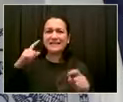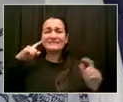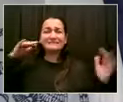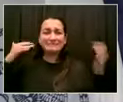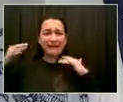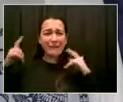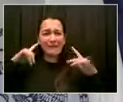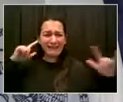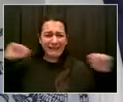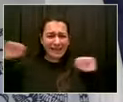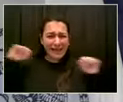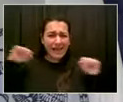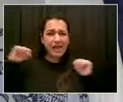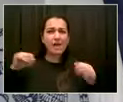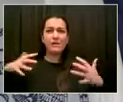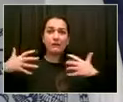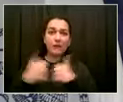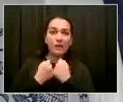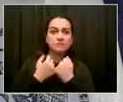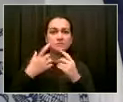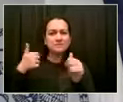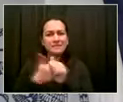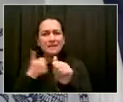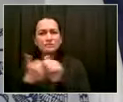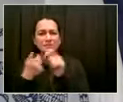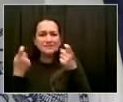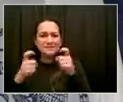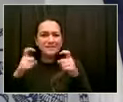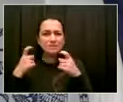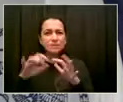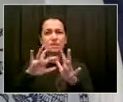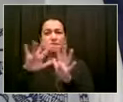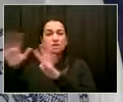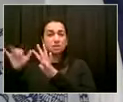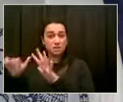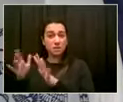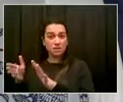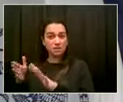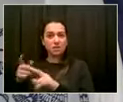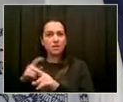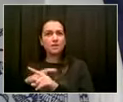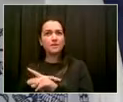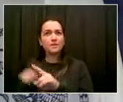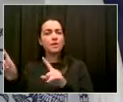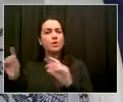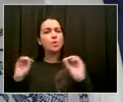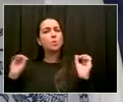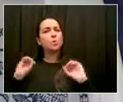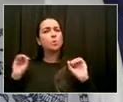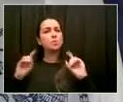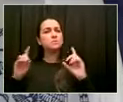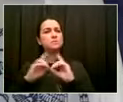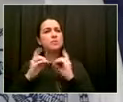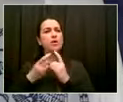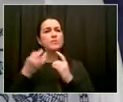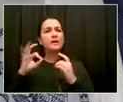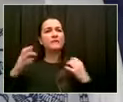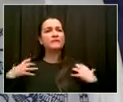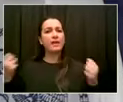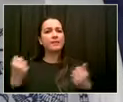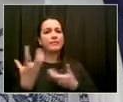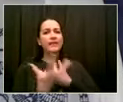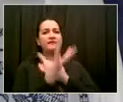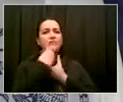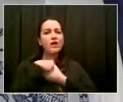the Department of Health has done under Dr. Choksi or his predecessor to combat the crucial public health crisis